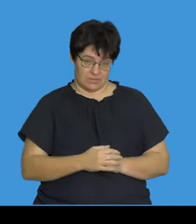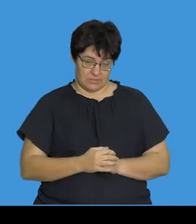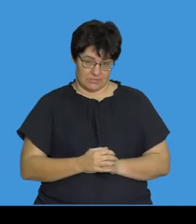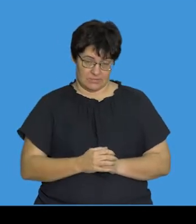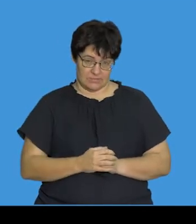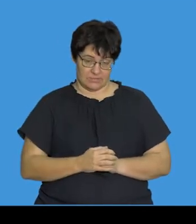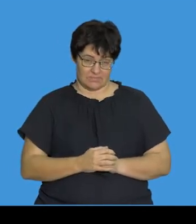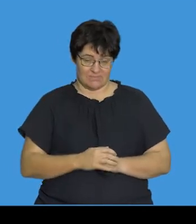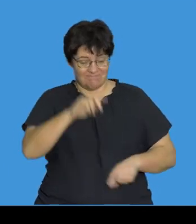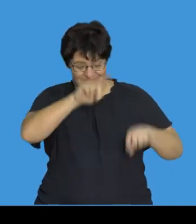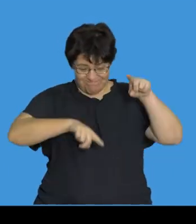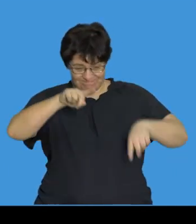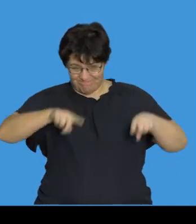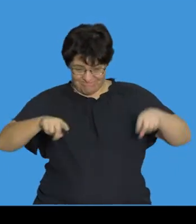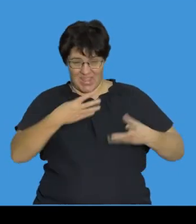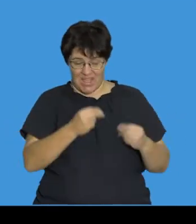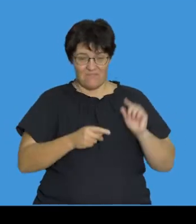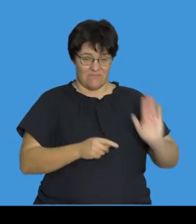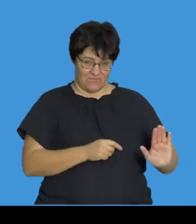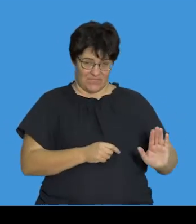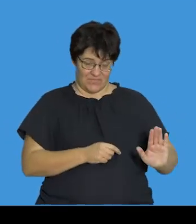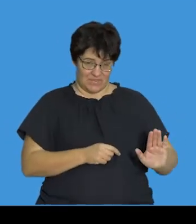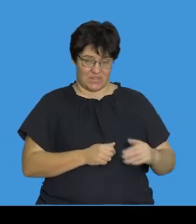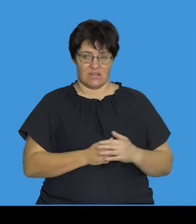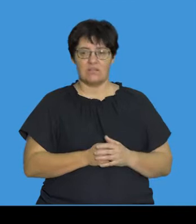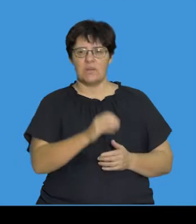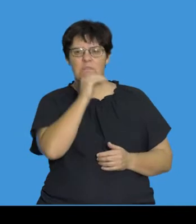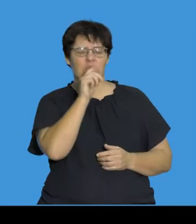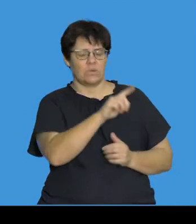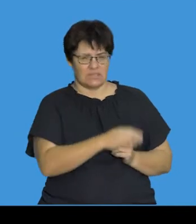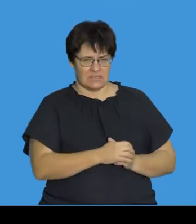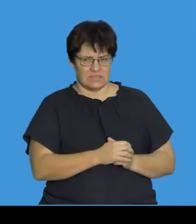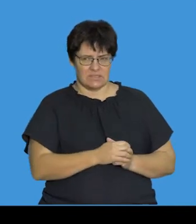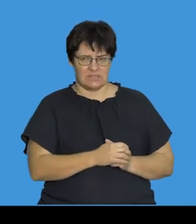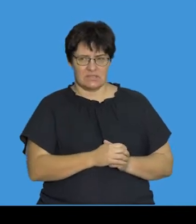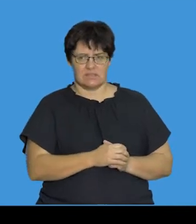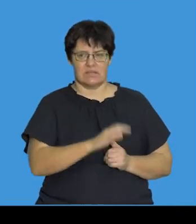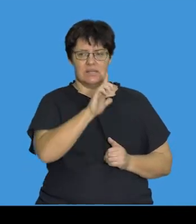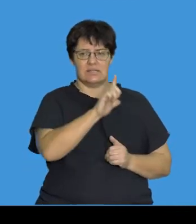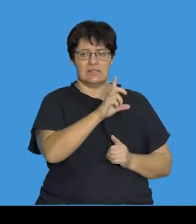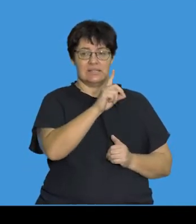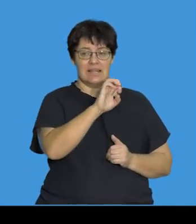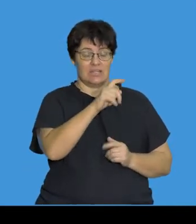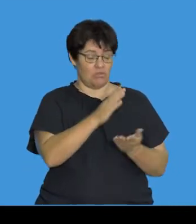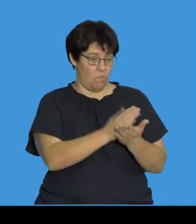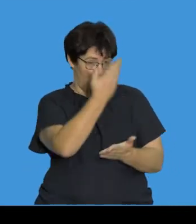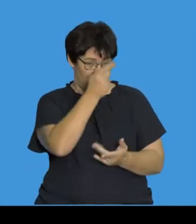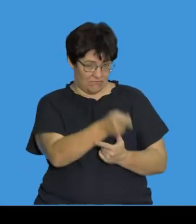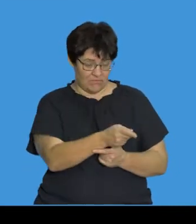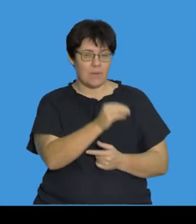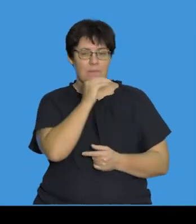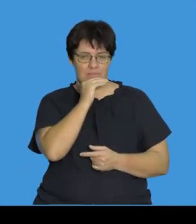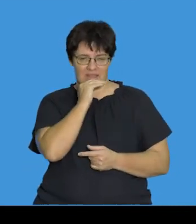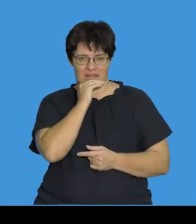There are several different types of chromosomal mutations. At this point, let's try and recognize what this means. A deletion of a chromosome